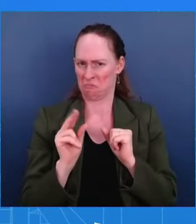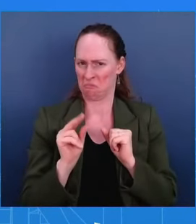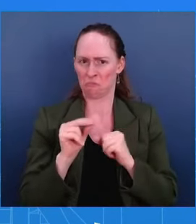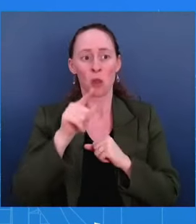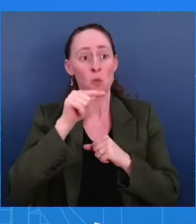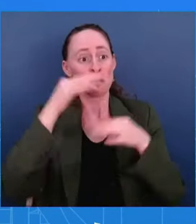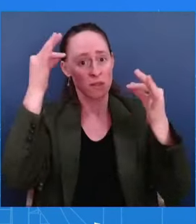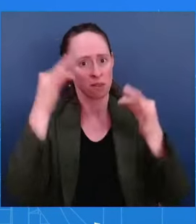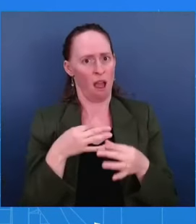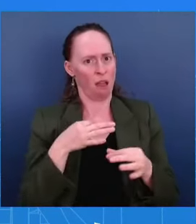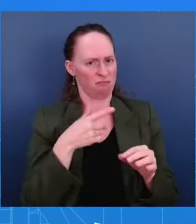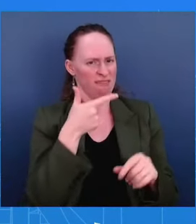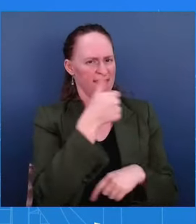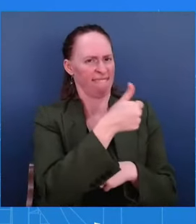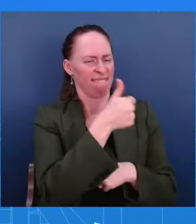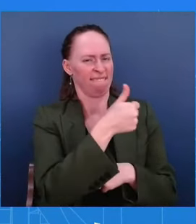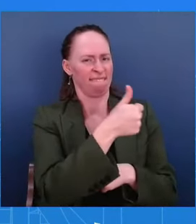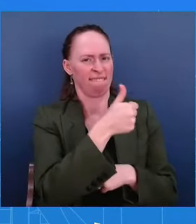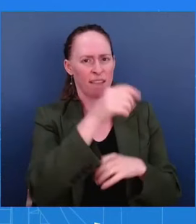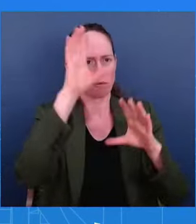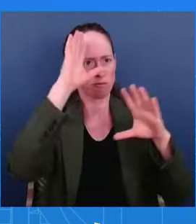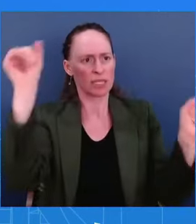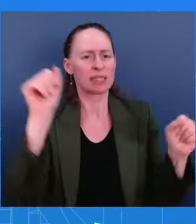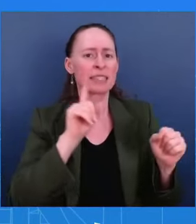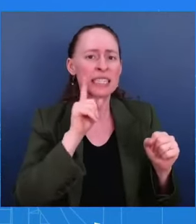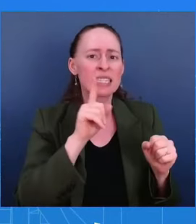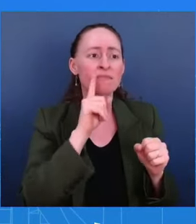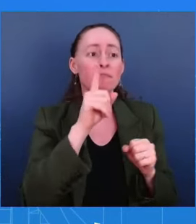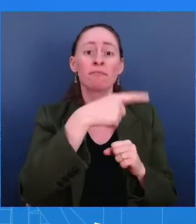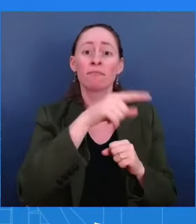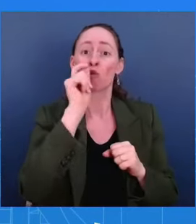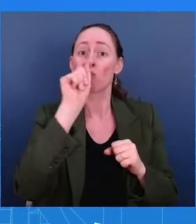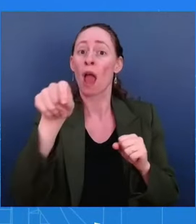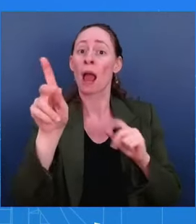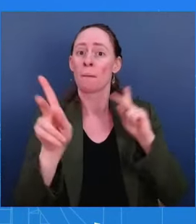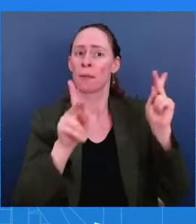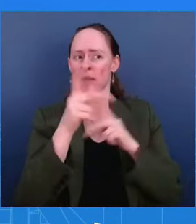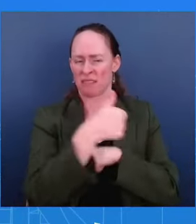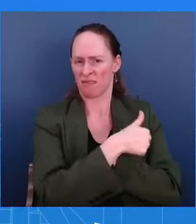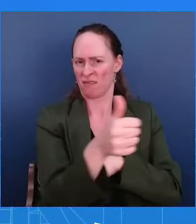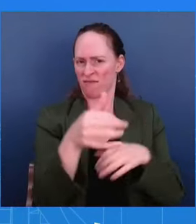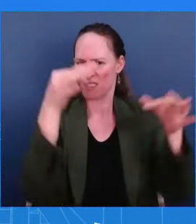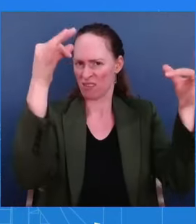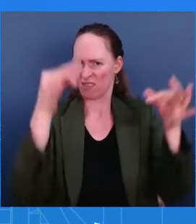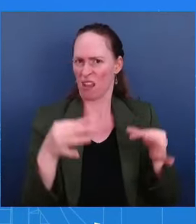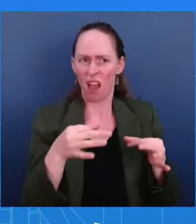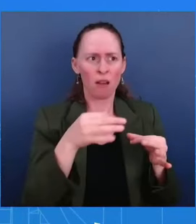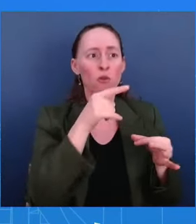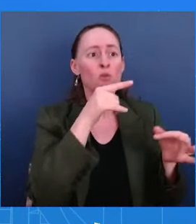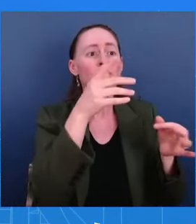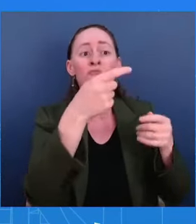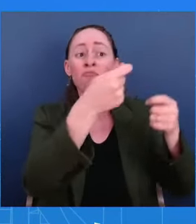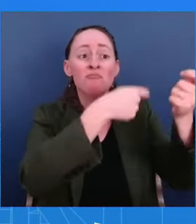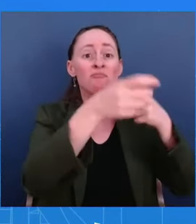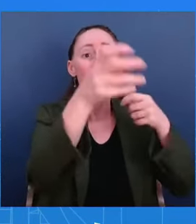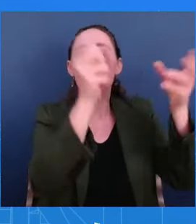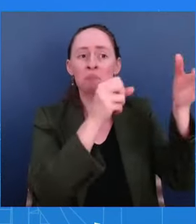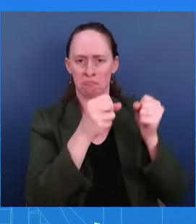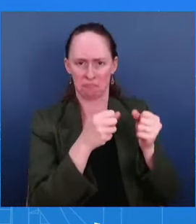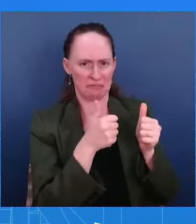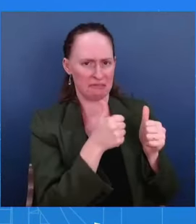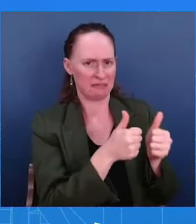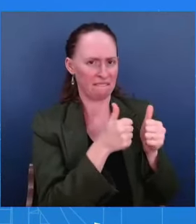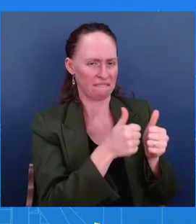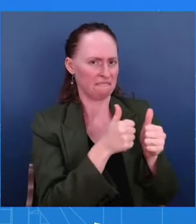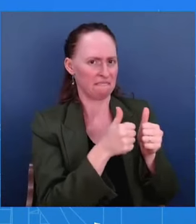are President Zelensky's decisions to make with respect to who's supporting him in his cabinet. It's not going to change the way we interact with